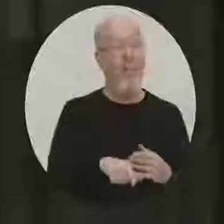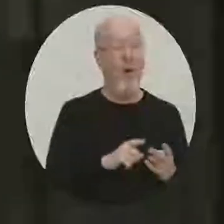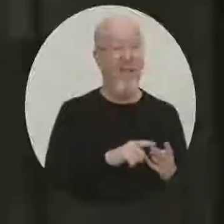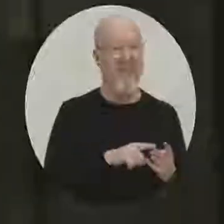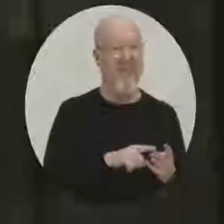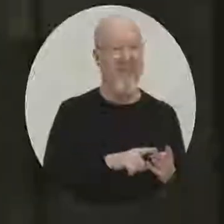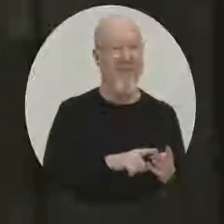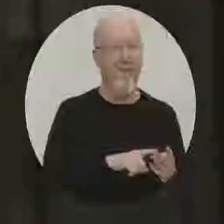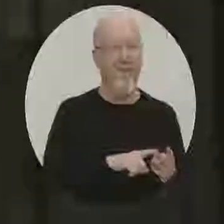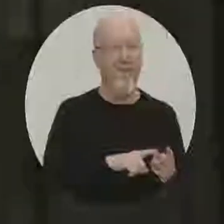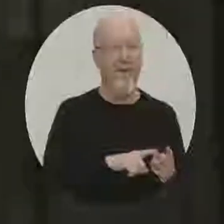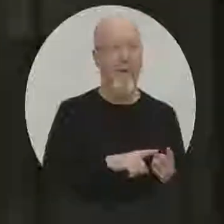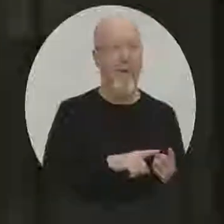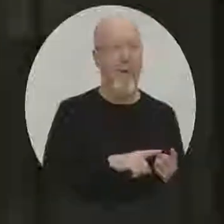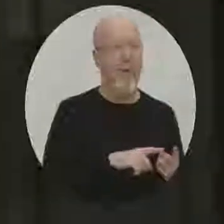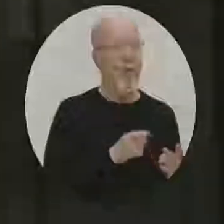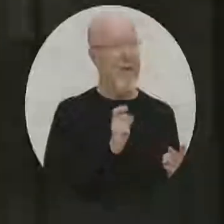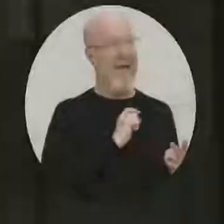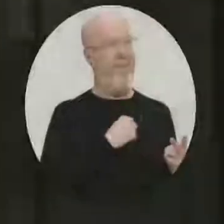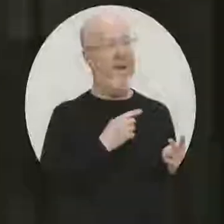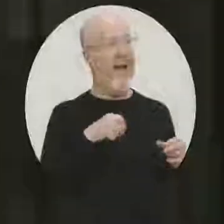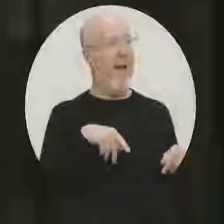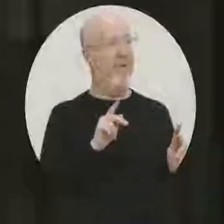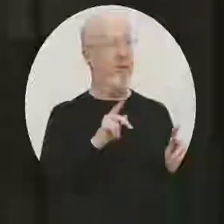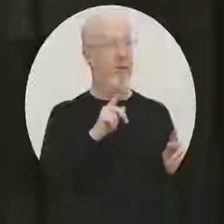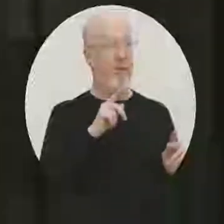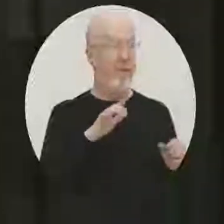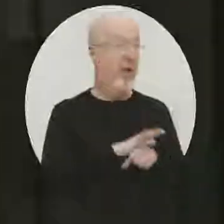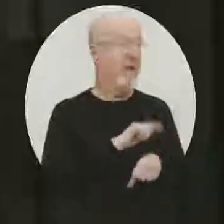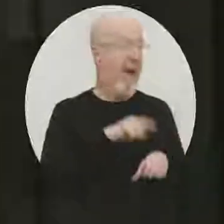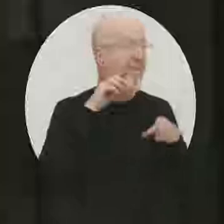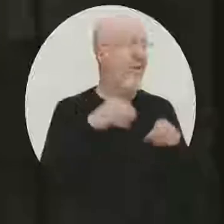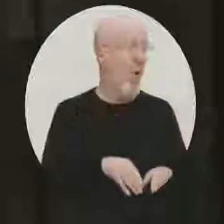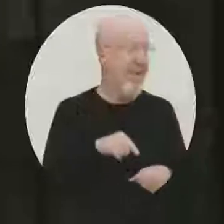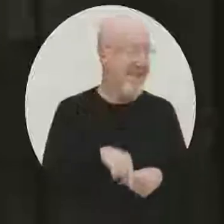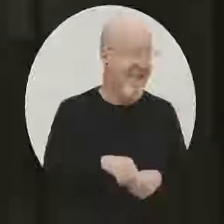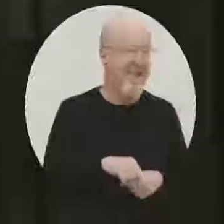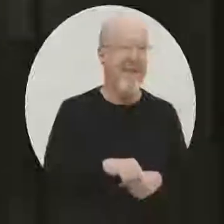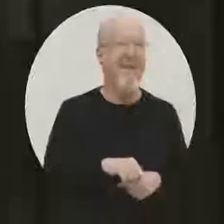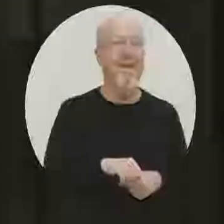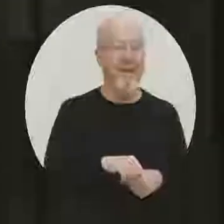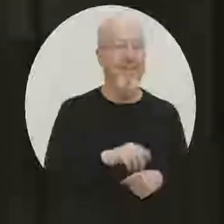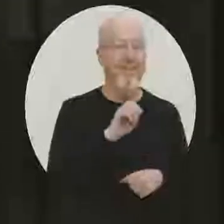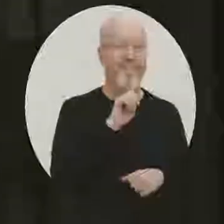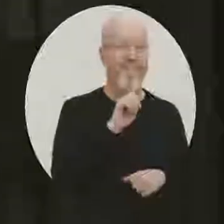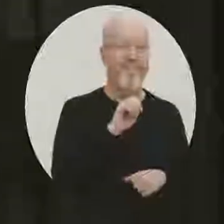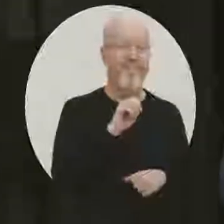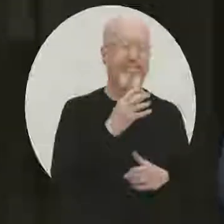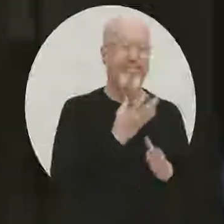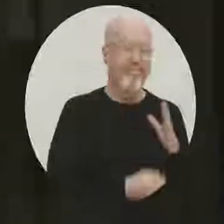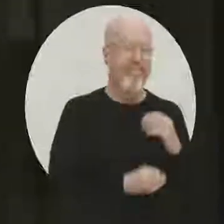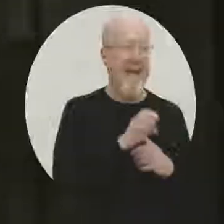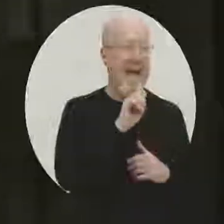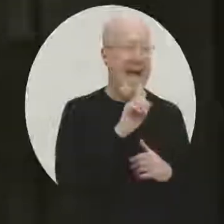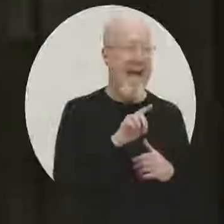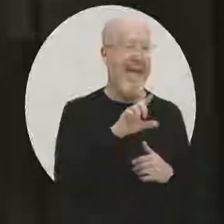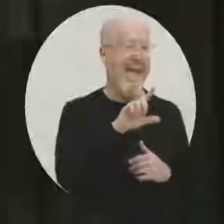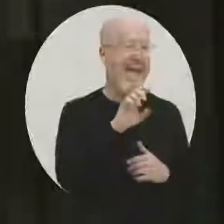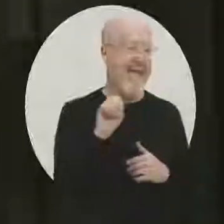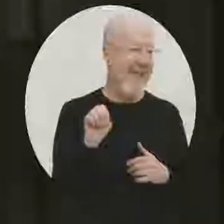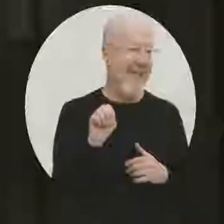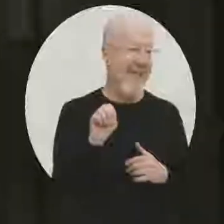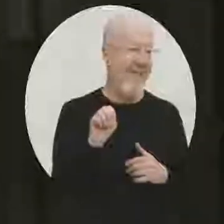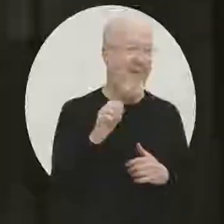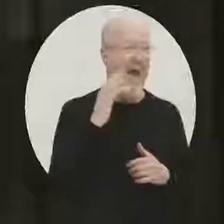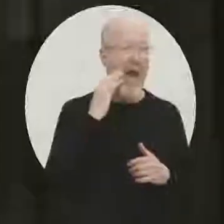and that's the one that really gave me the opportunity to focus on this full-time, was the late Mayor Ed Lee. And I know a